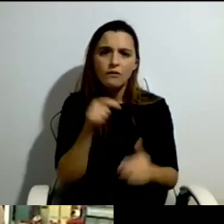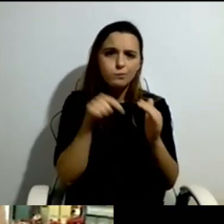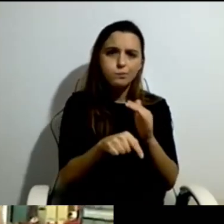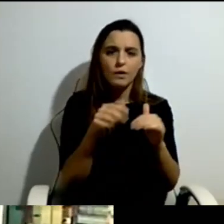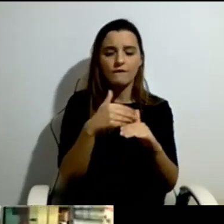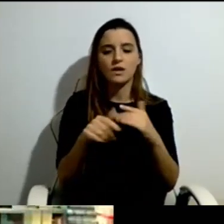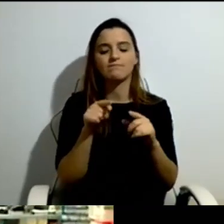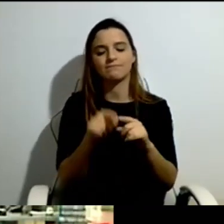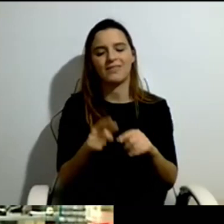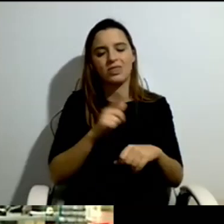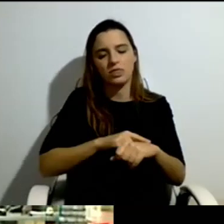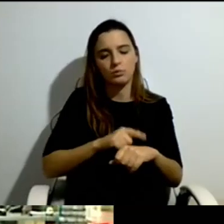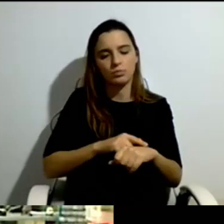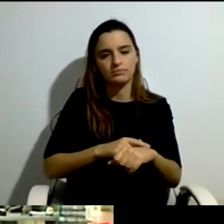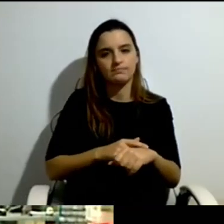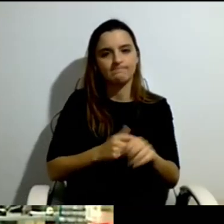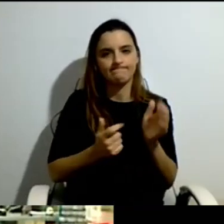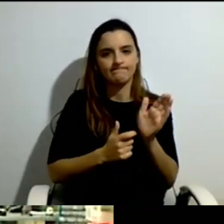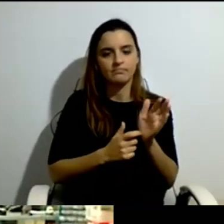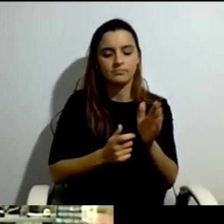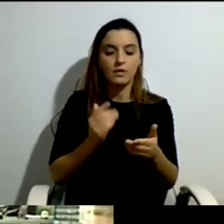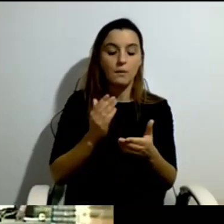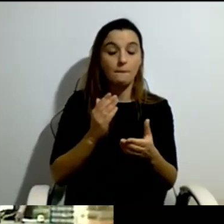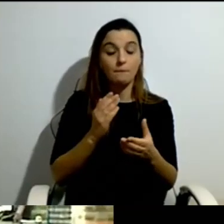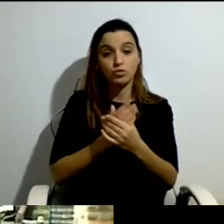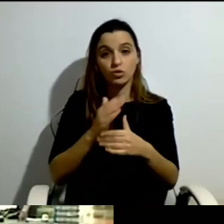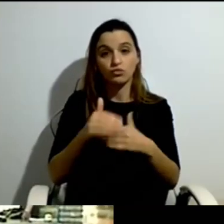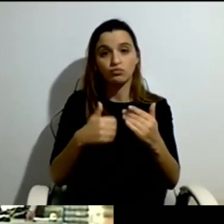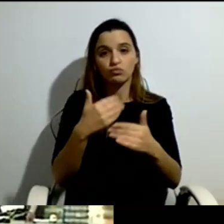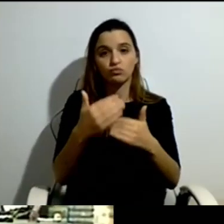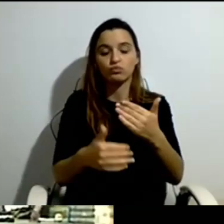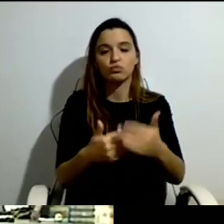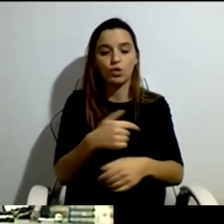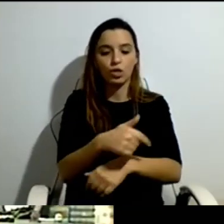you know, the politicians were afraid there would be tremendous costs.